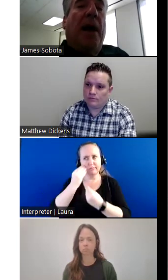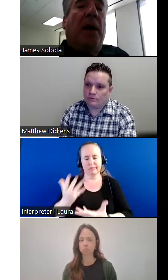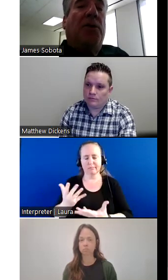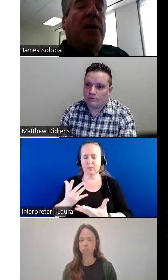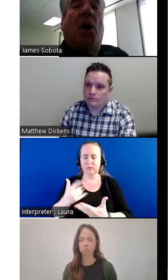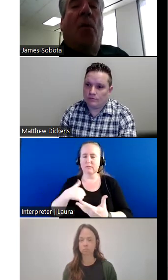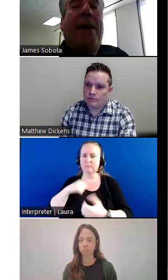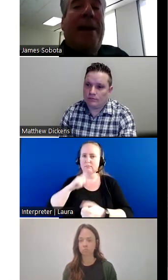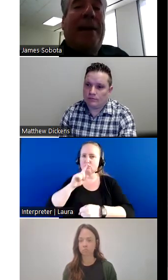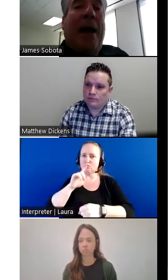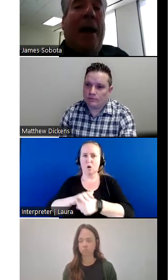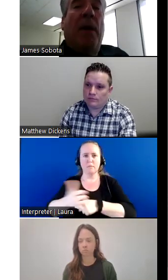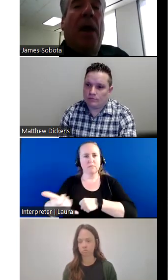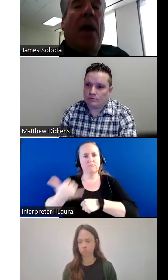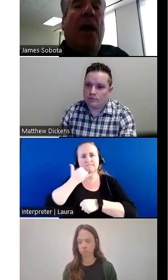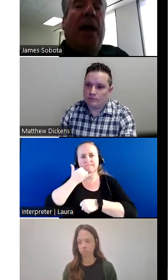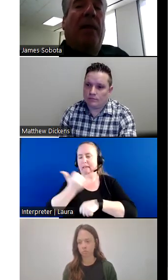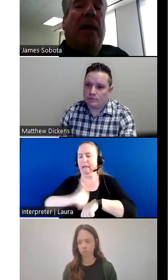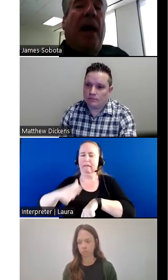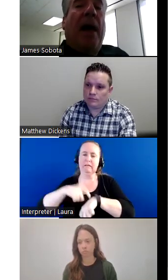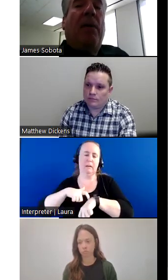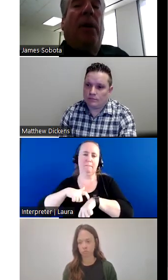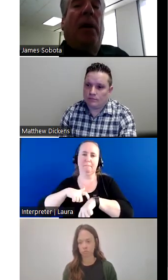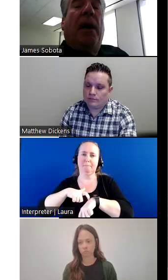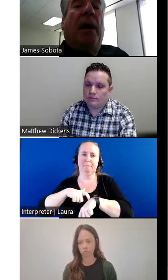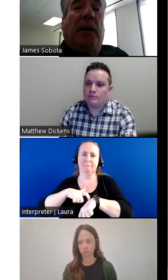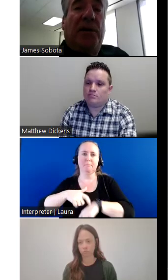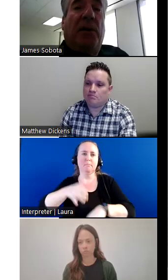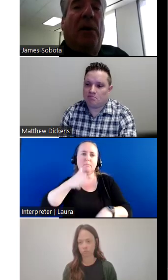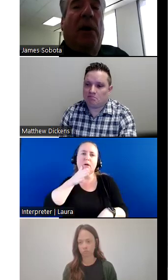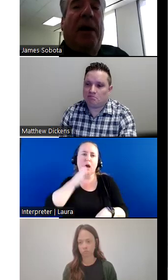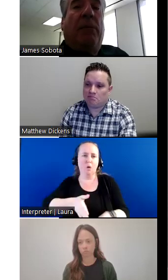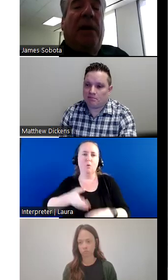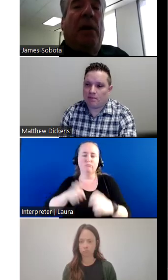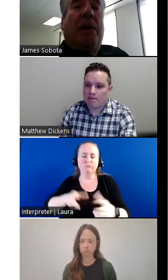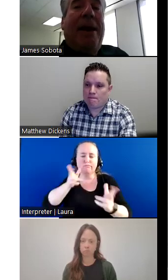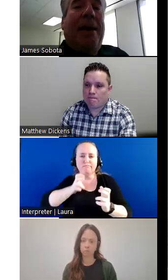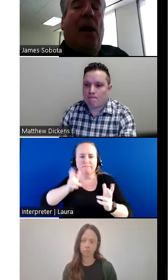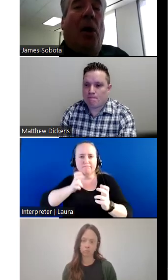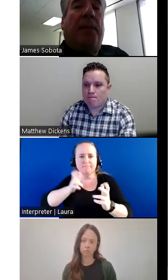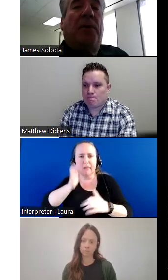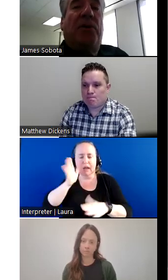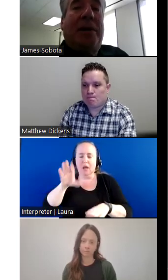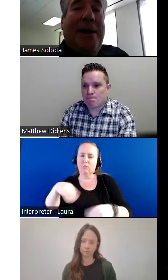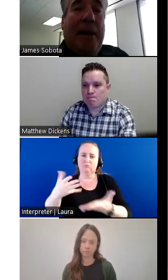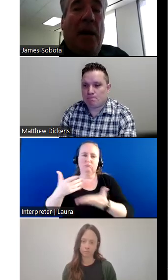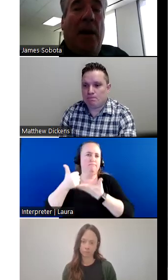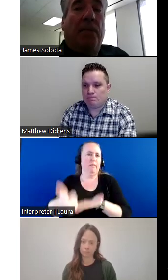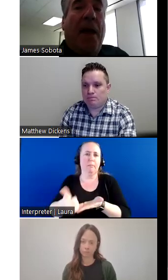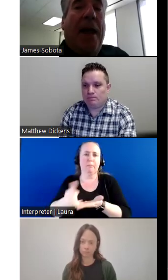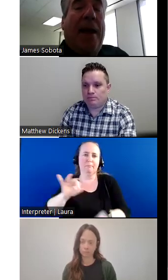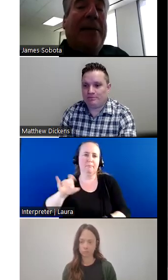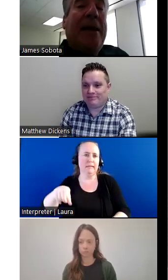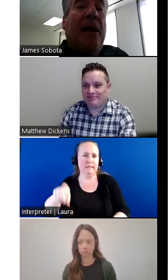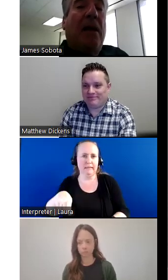that she could call me anytime and that I would, uh, listen to her and I would get her any help that she needed.